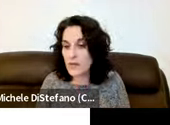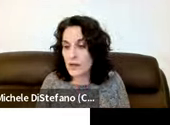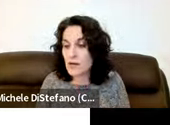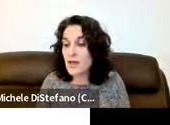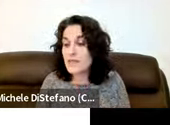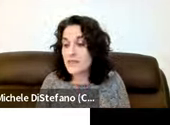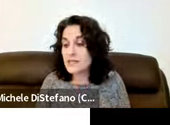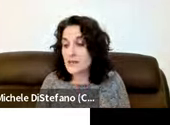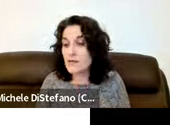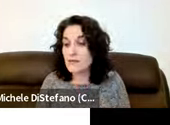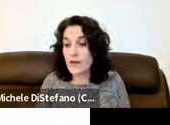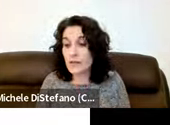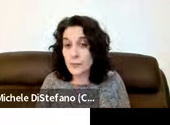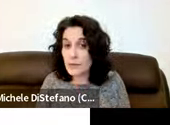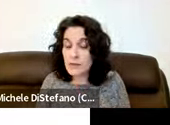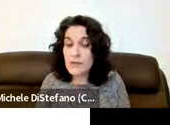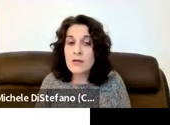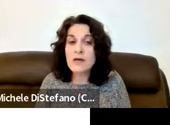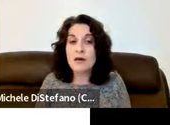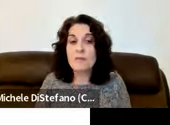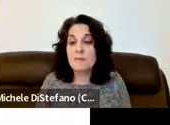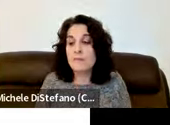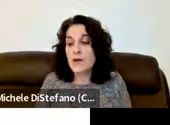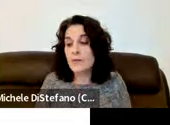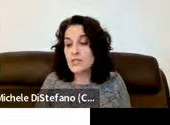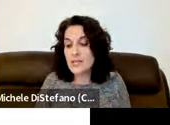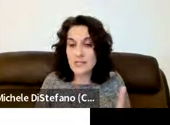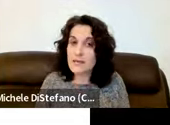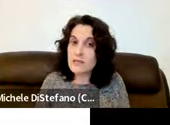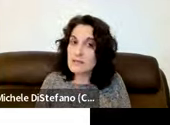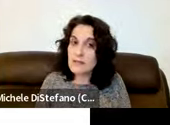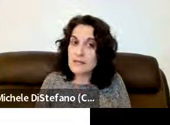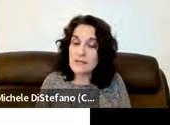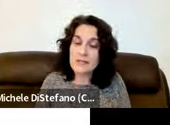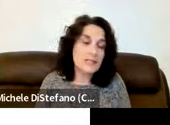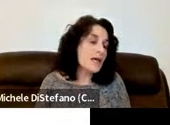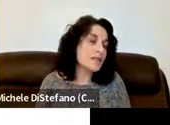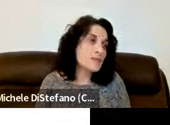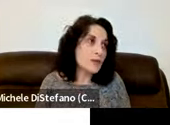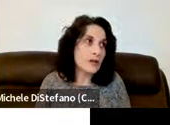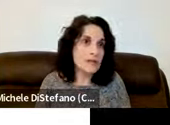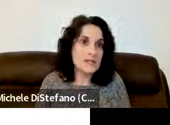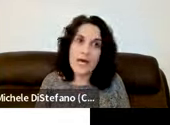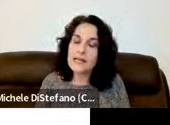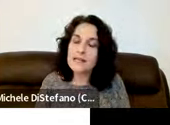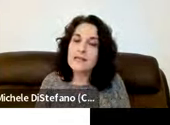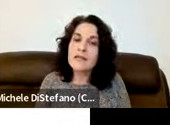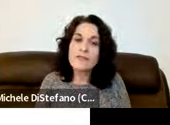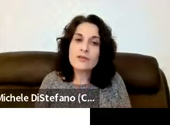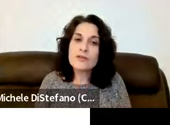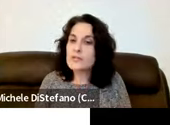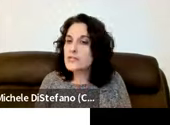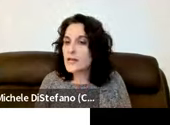that are there things that are available um i would just like to enter into at this point on the slide